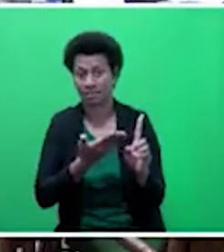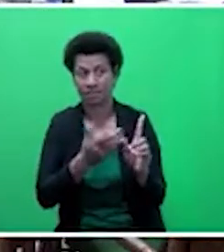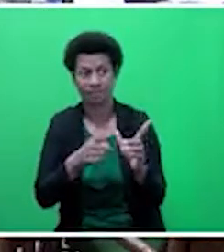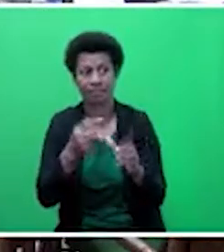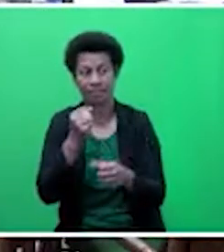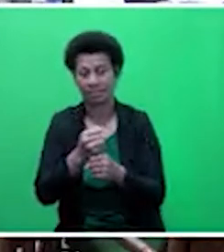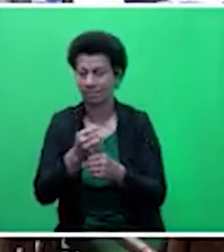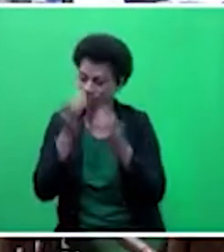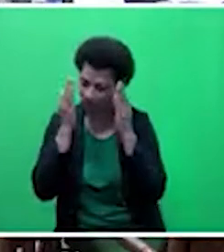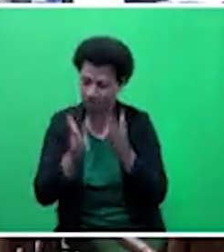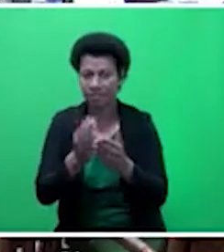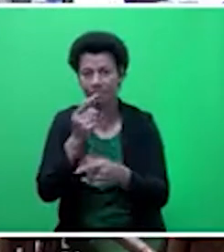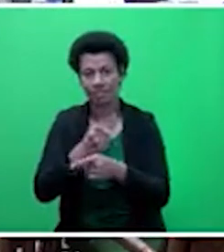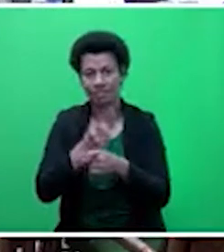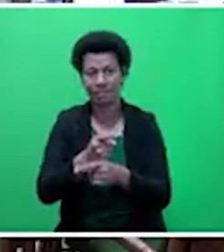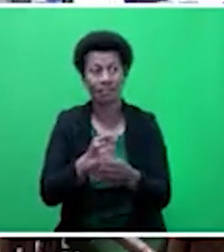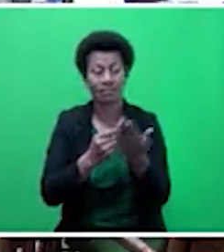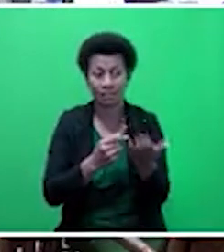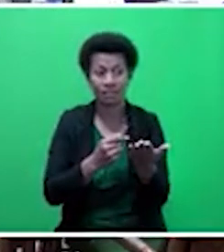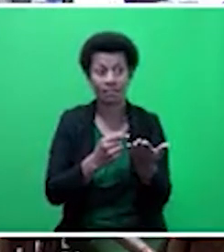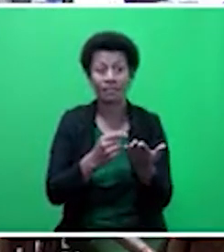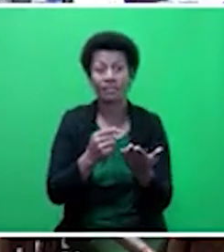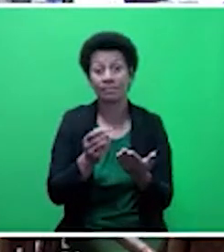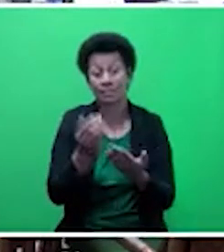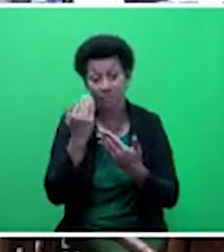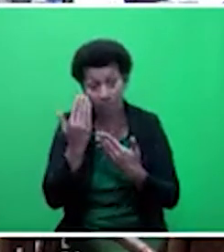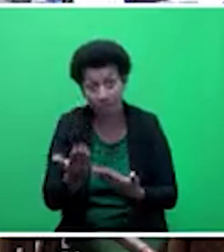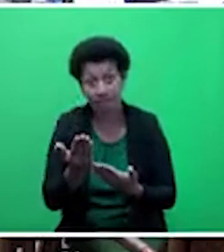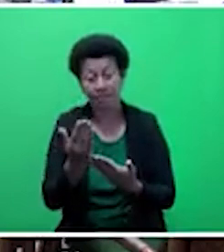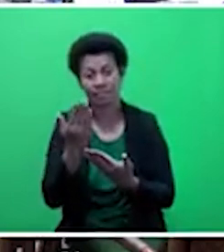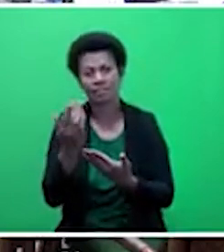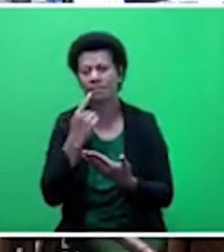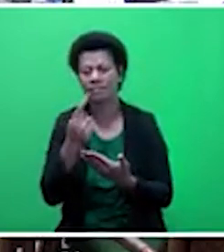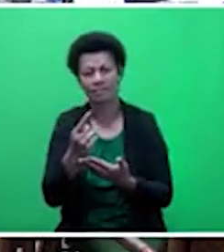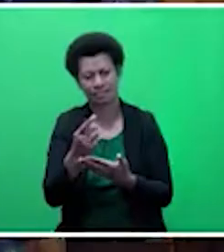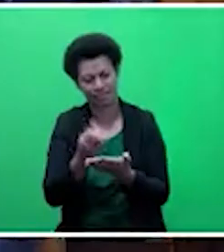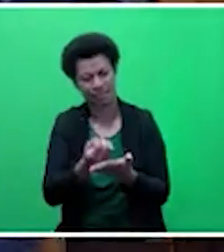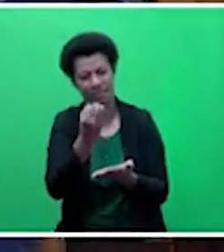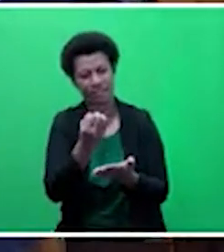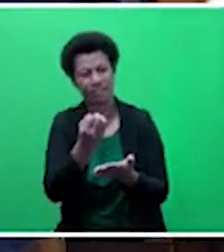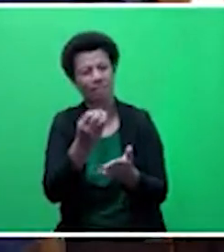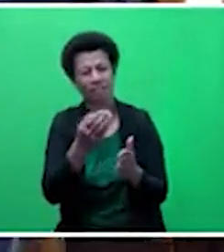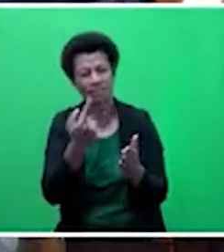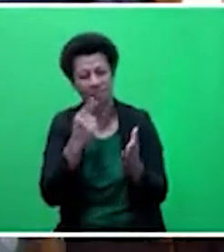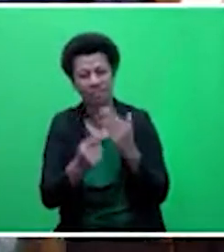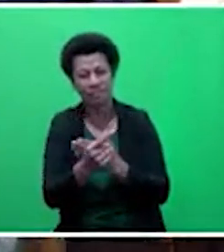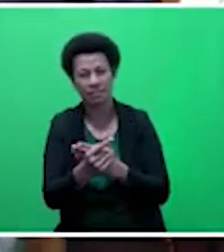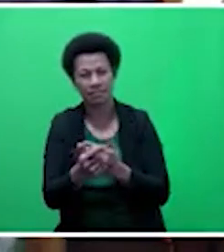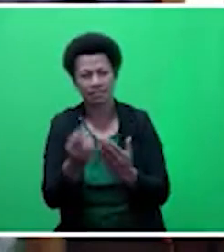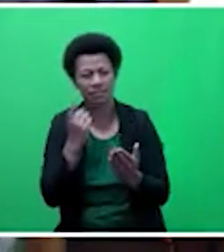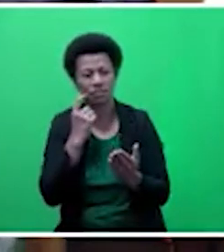Mr. Speaker, Honourable Prasad is continuously on the floor of this Parliament to undermine the Fijian economy. Every single change they get.